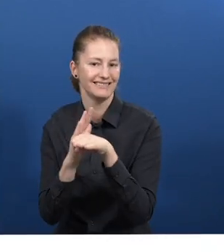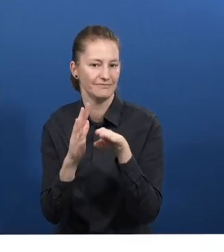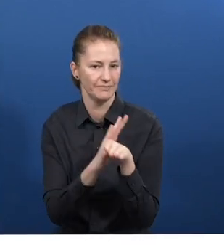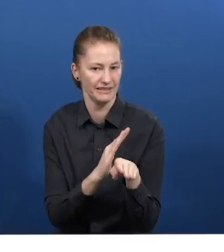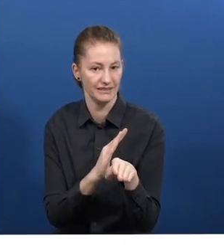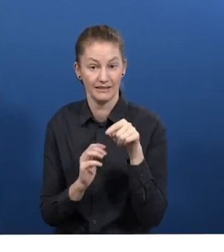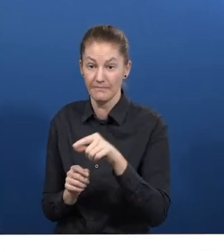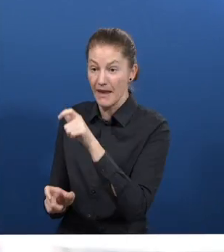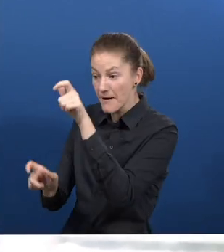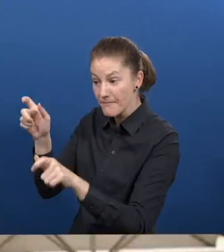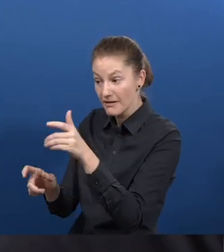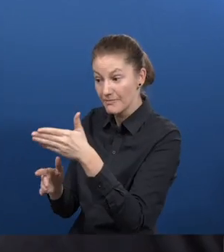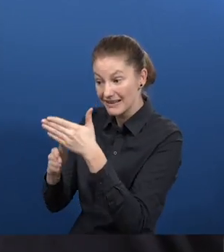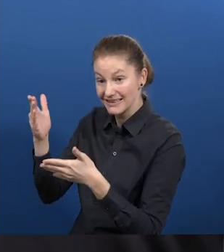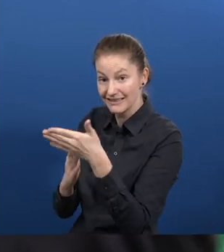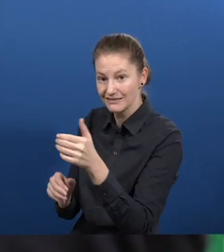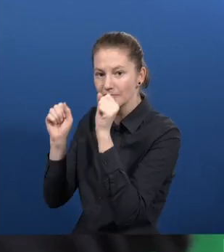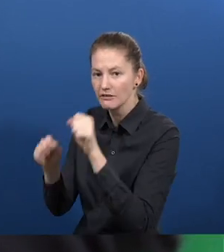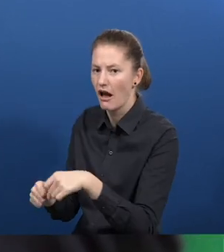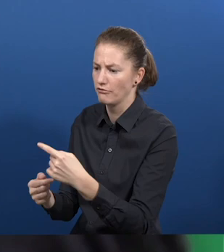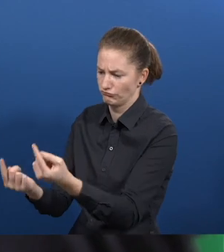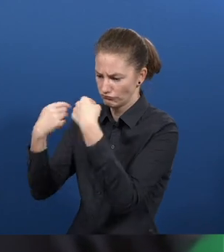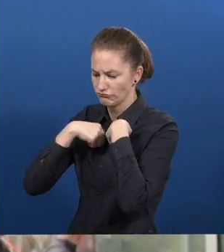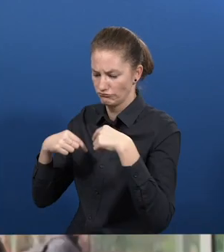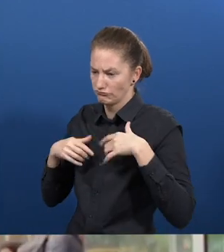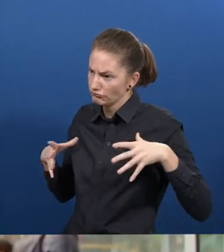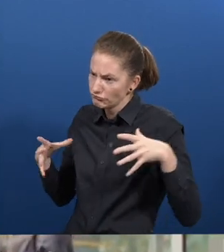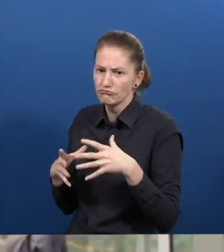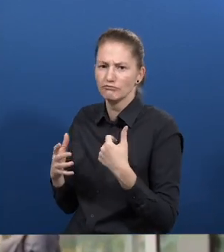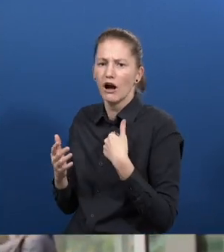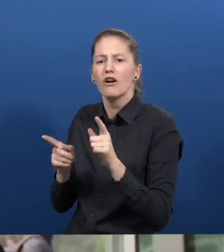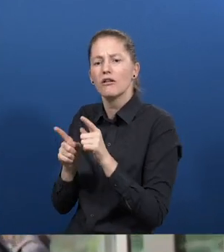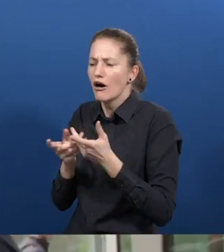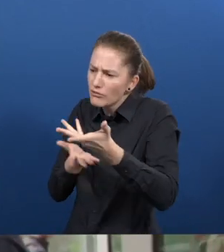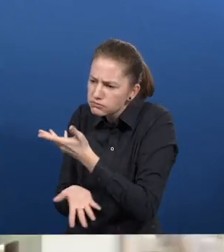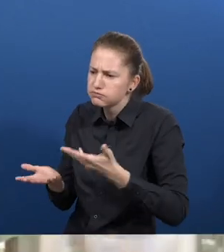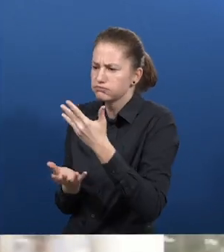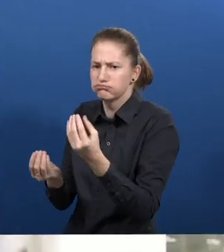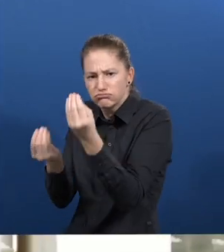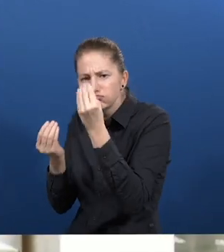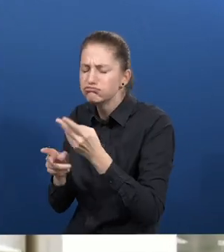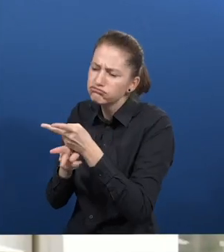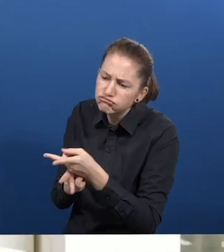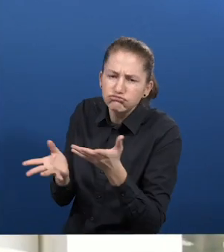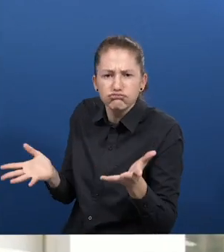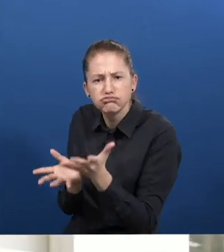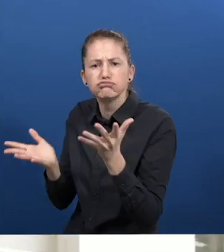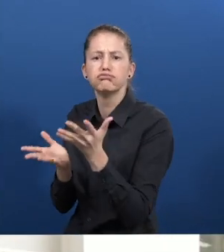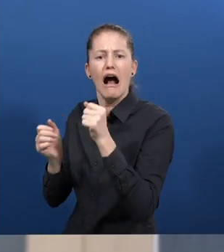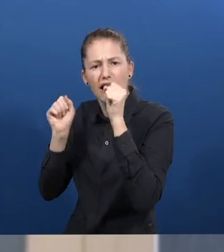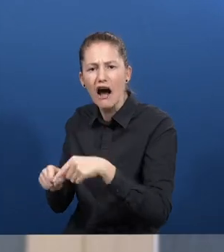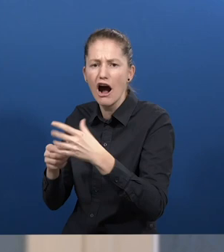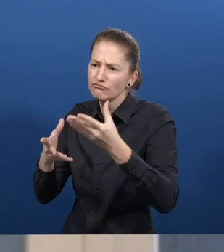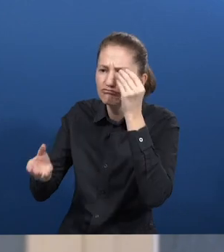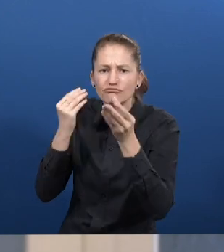to be cared for in our department, and also the territorial articulation, which allows us to be connected with the health area, area of social development,